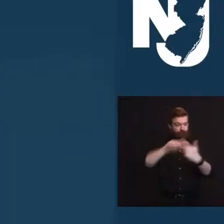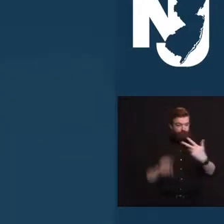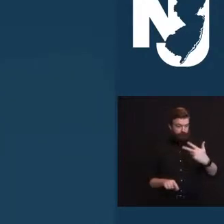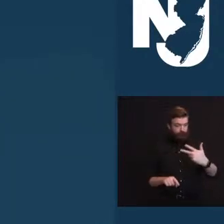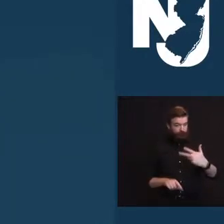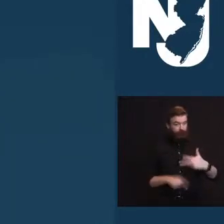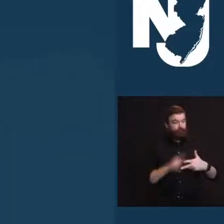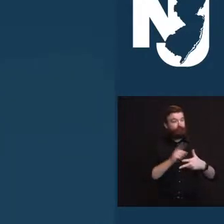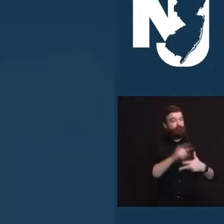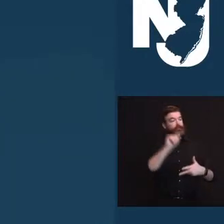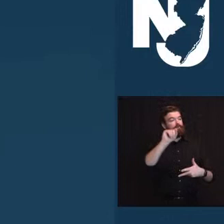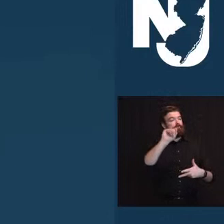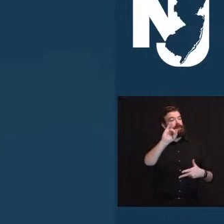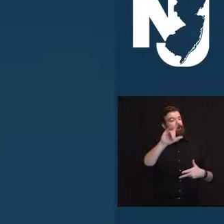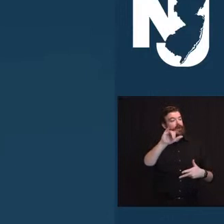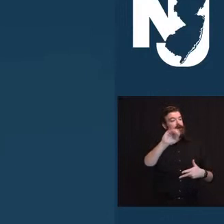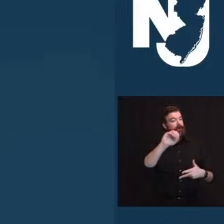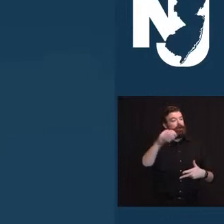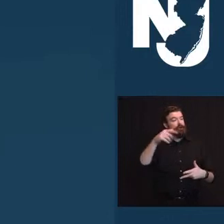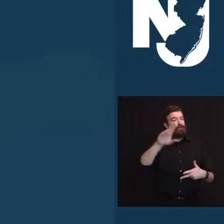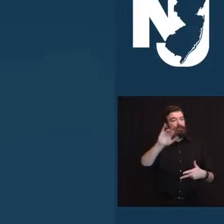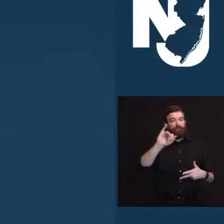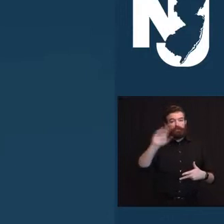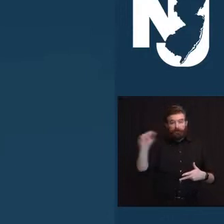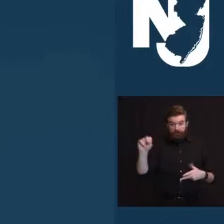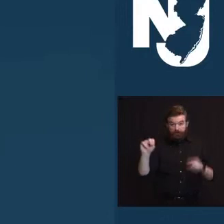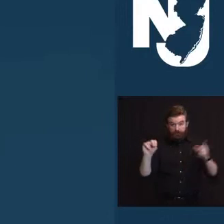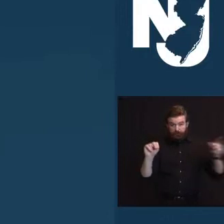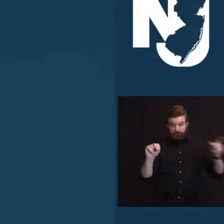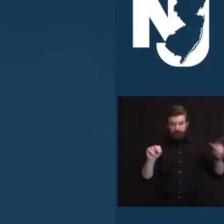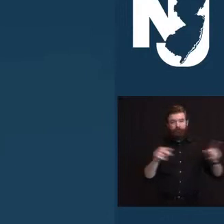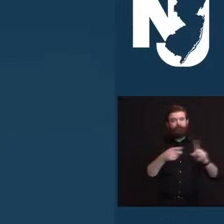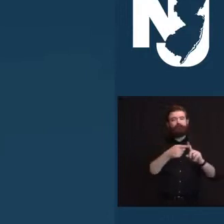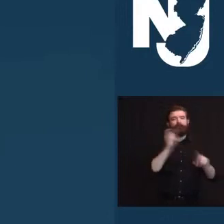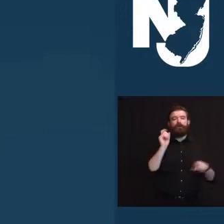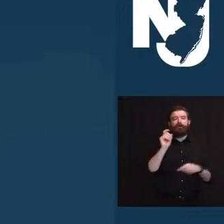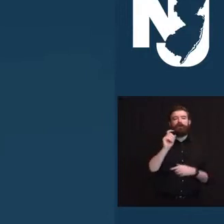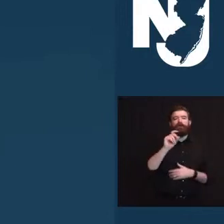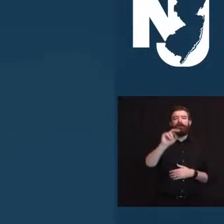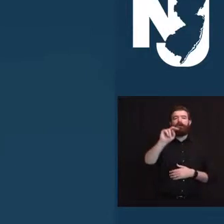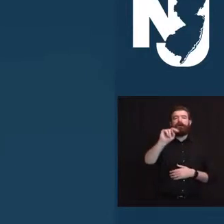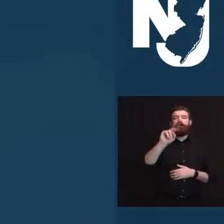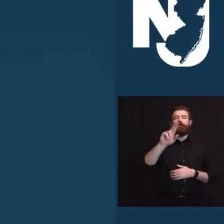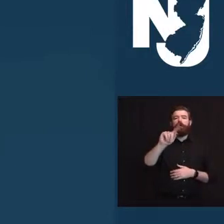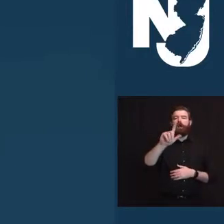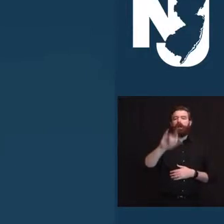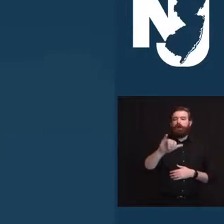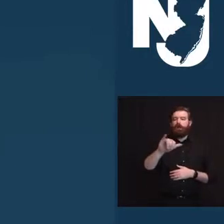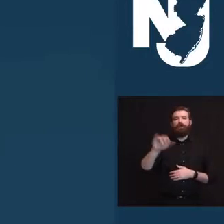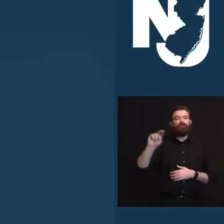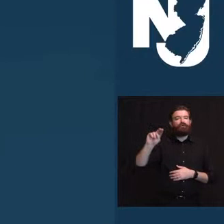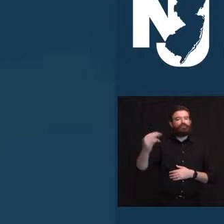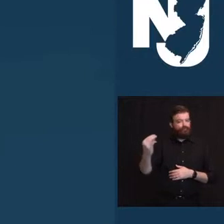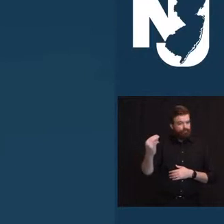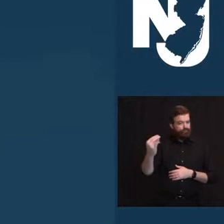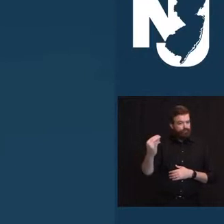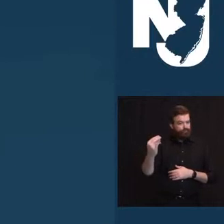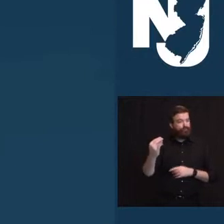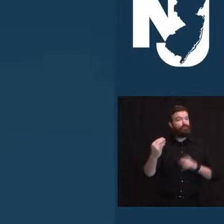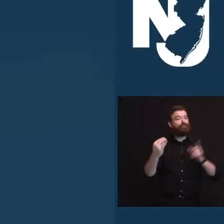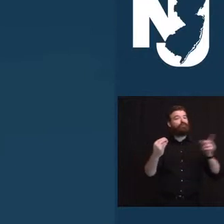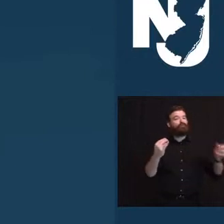Tilly Quinn. Look at that smile. Tilly had a long nursing career, Judy, starting from her education at St.